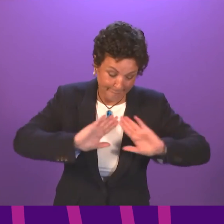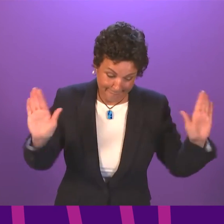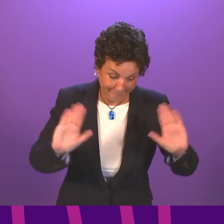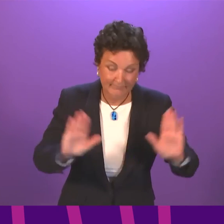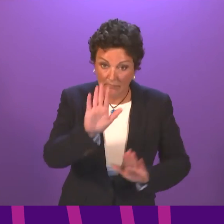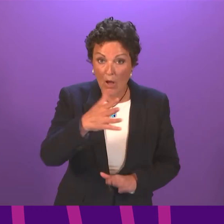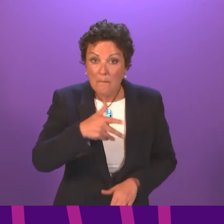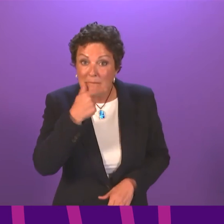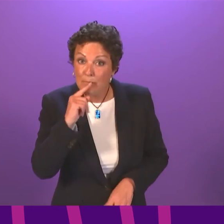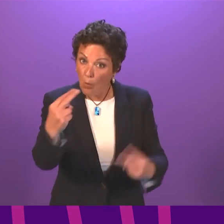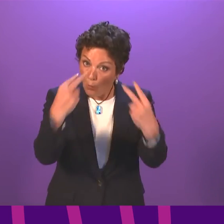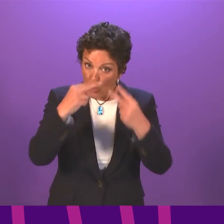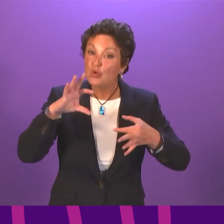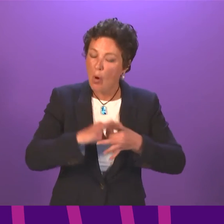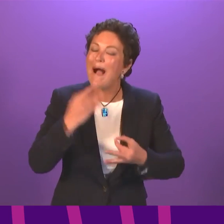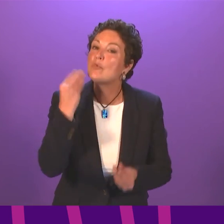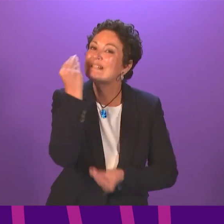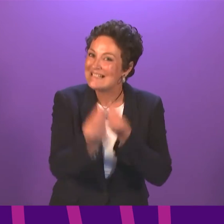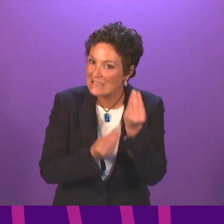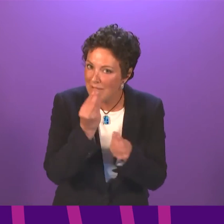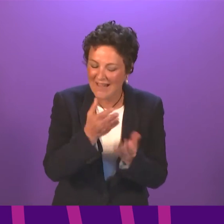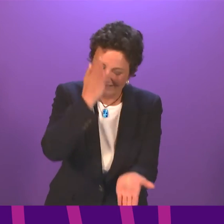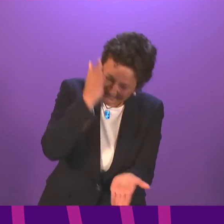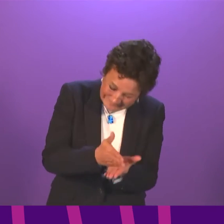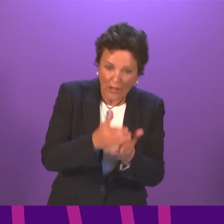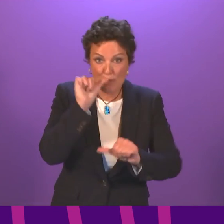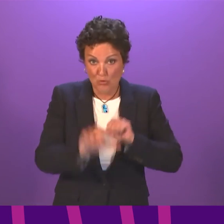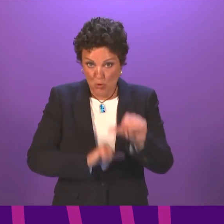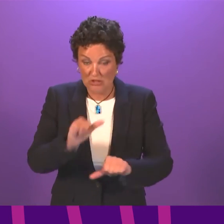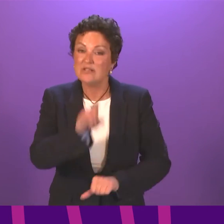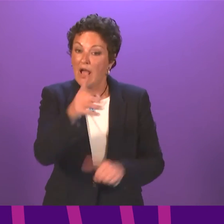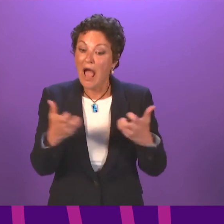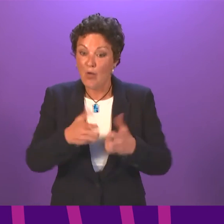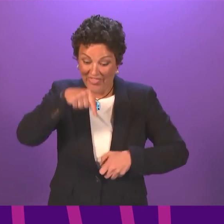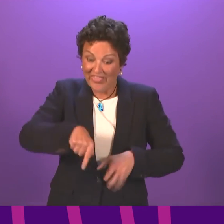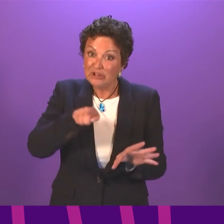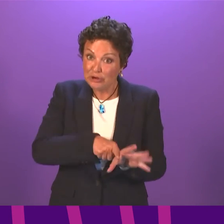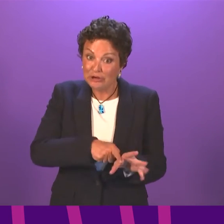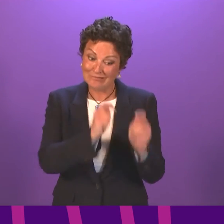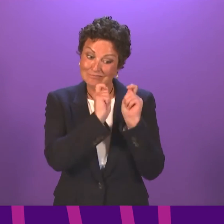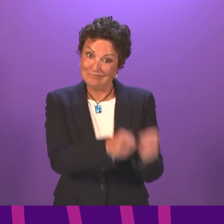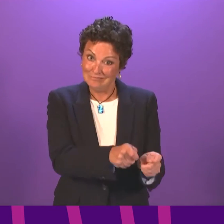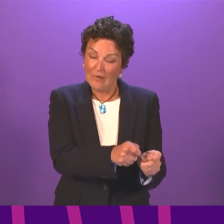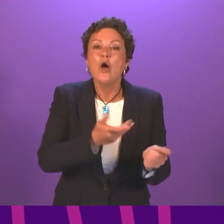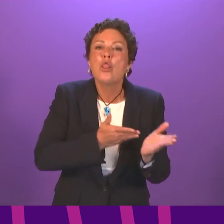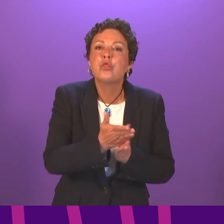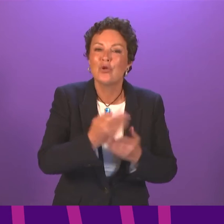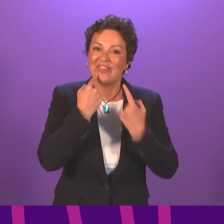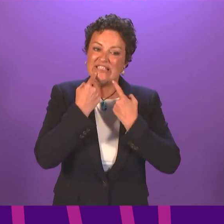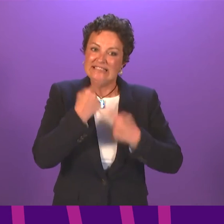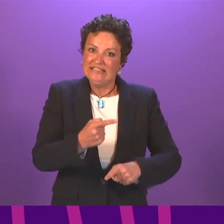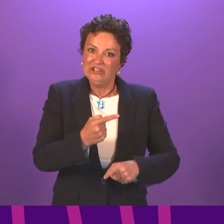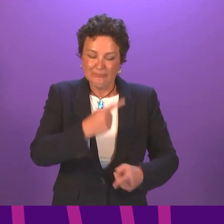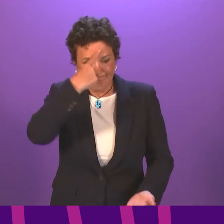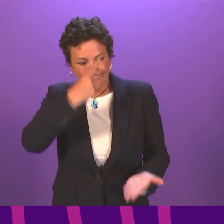those watching at home through the process. I've already set out that awards this year are based on teacher judgment. Teachers